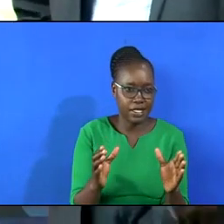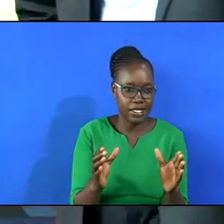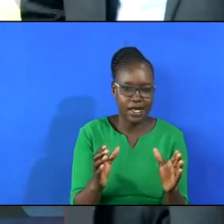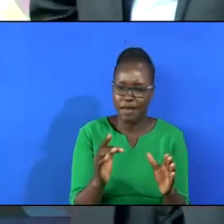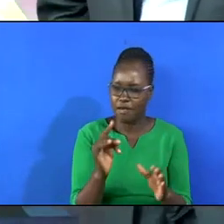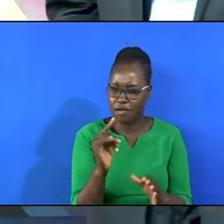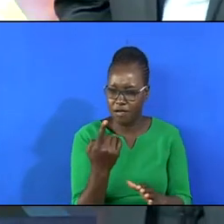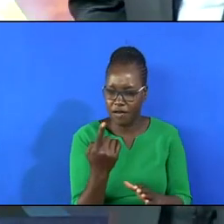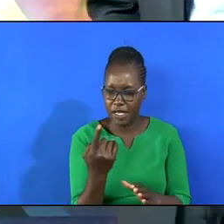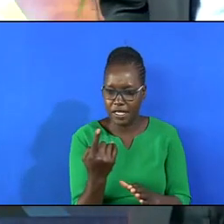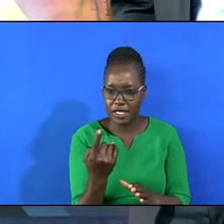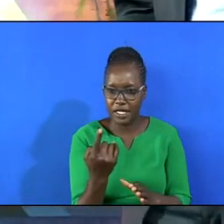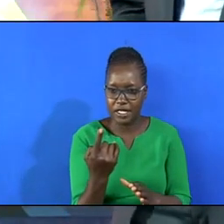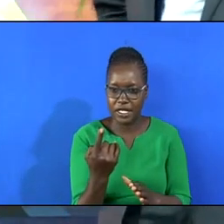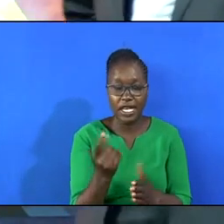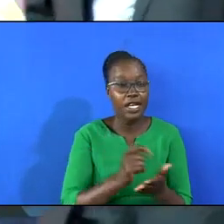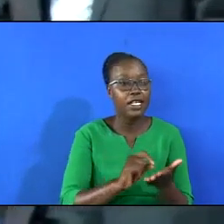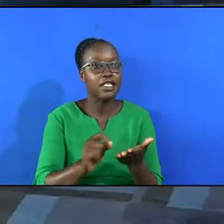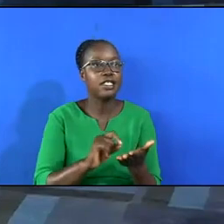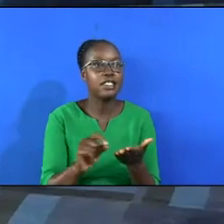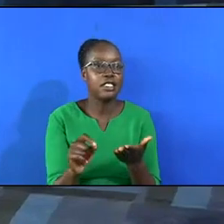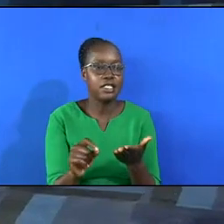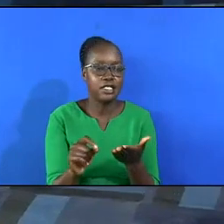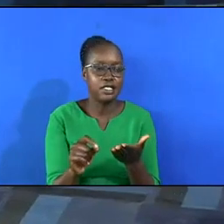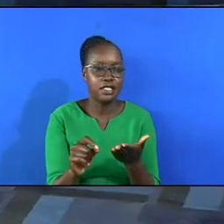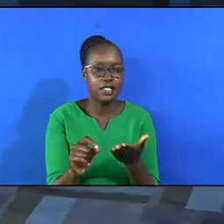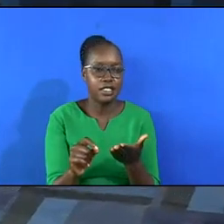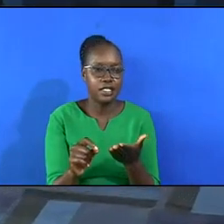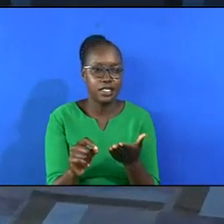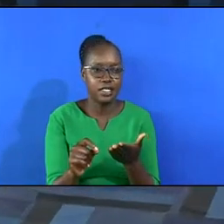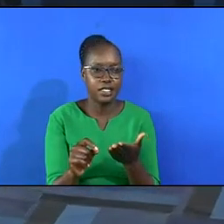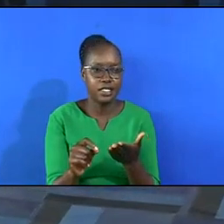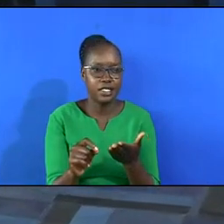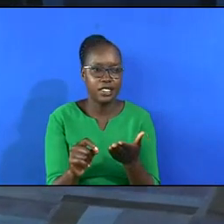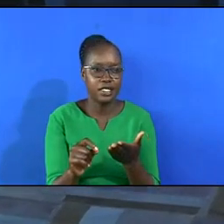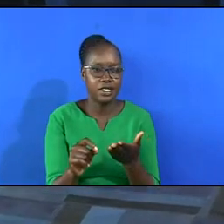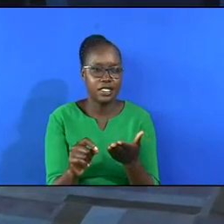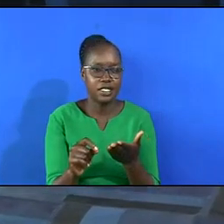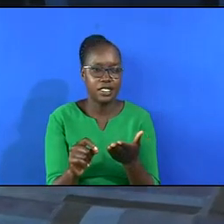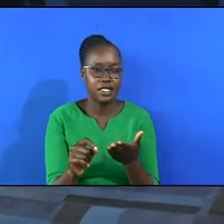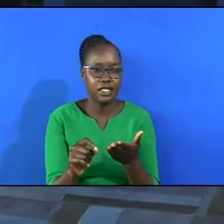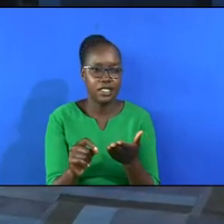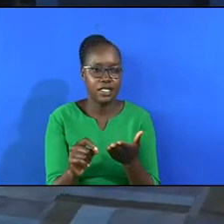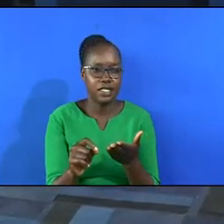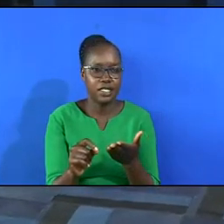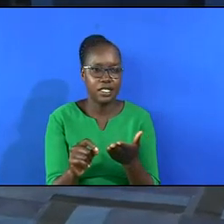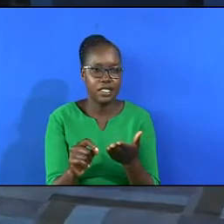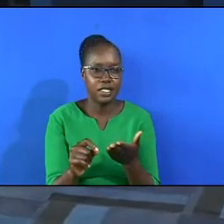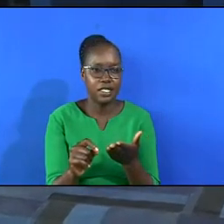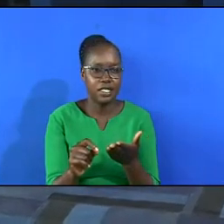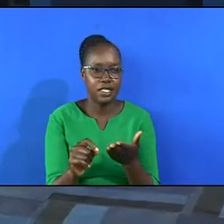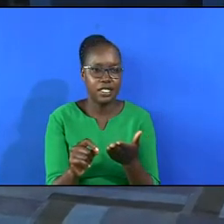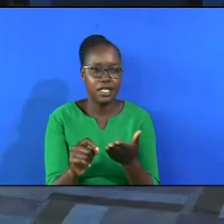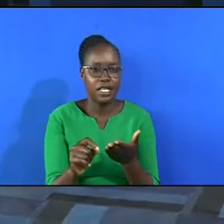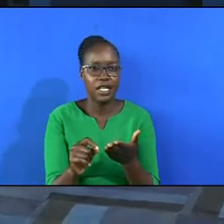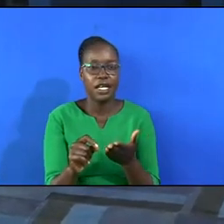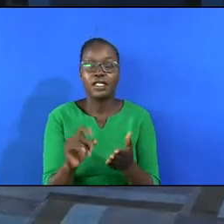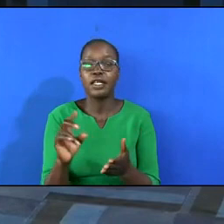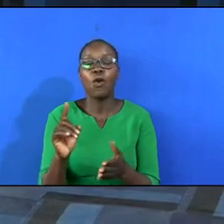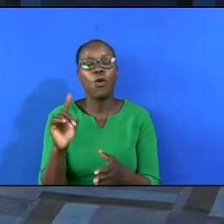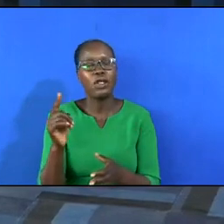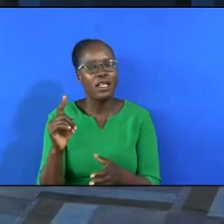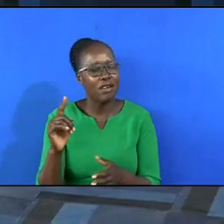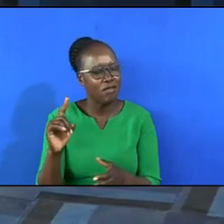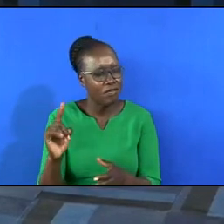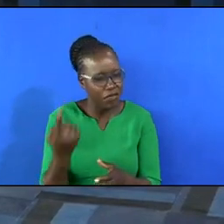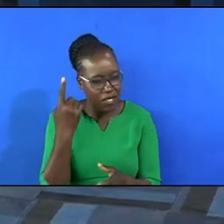written by one of the Adventist pioneers.